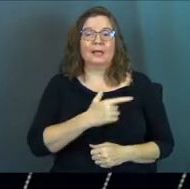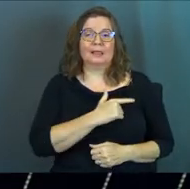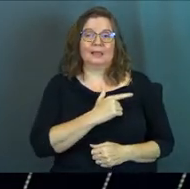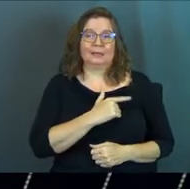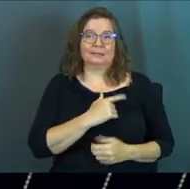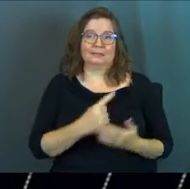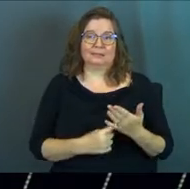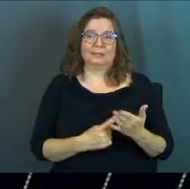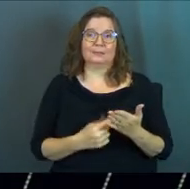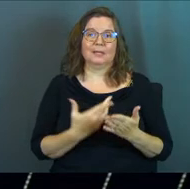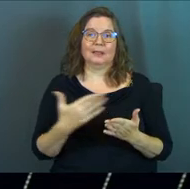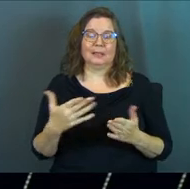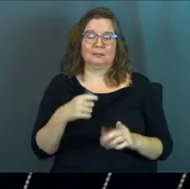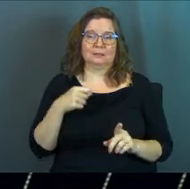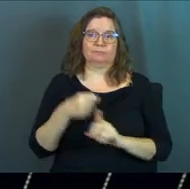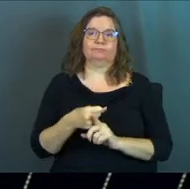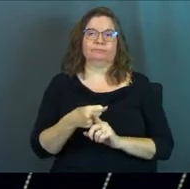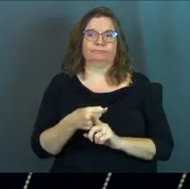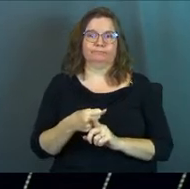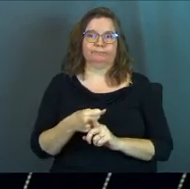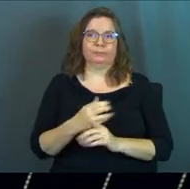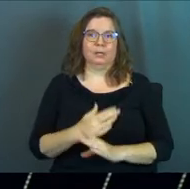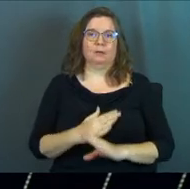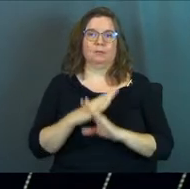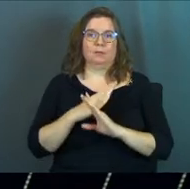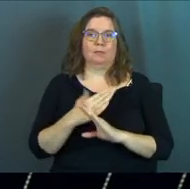Laziness sometimes is the thing that gets in the way.